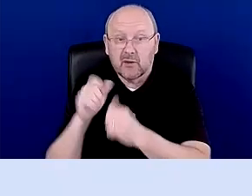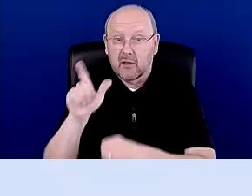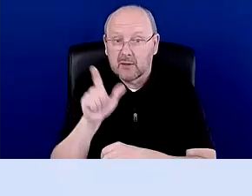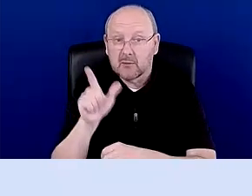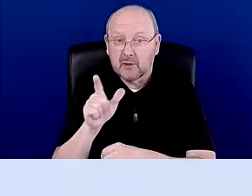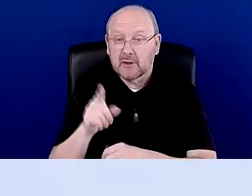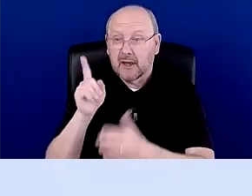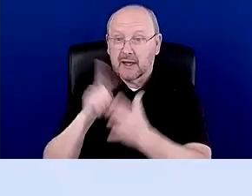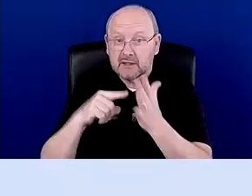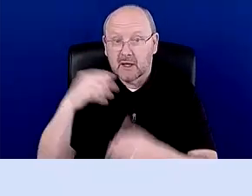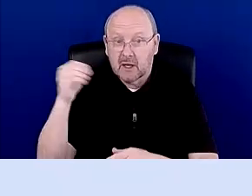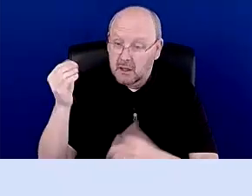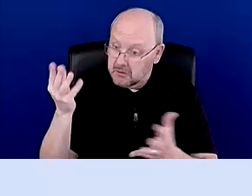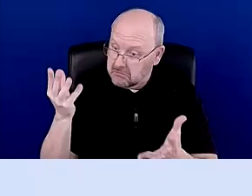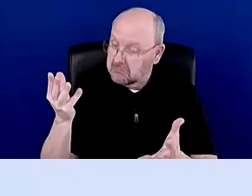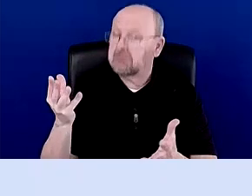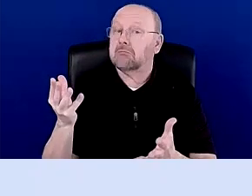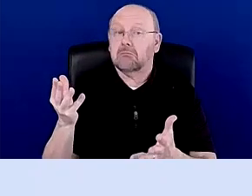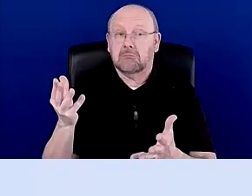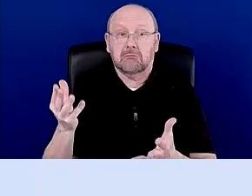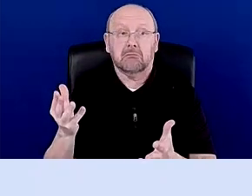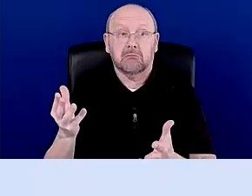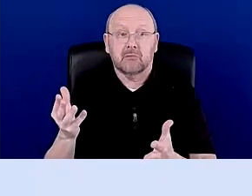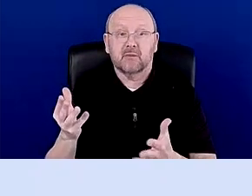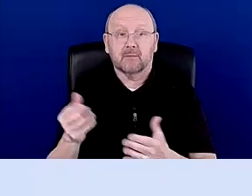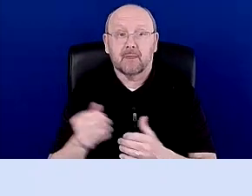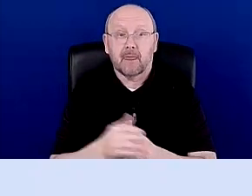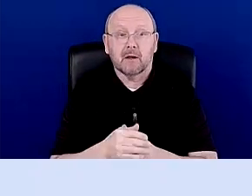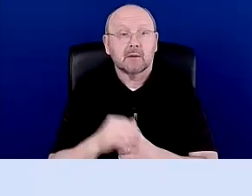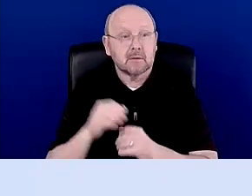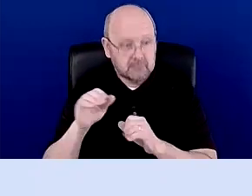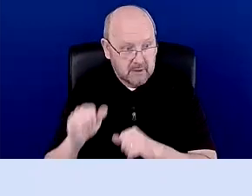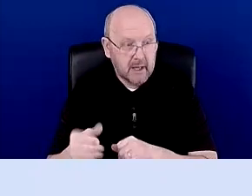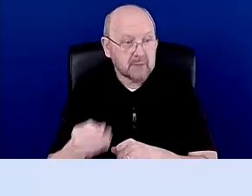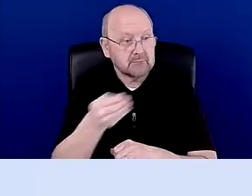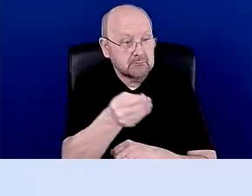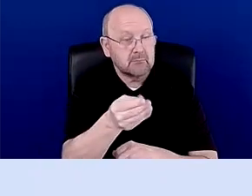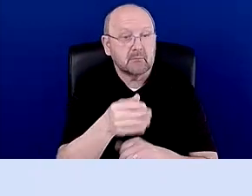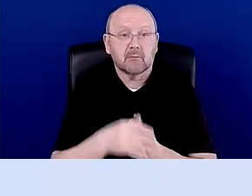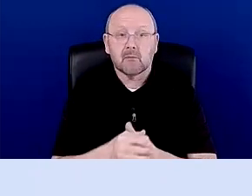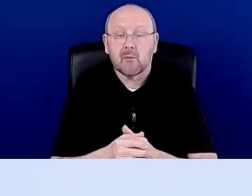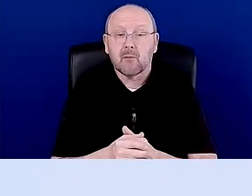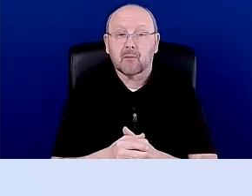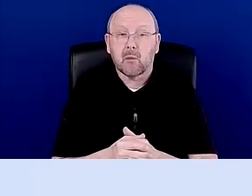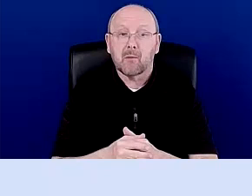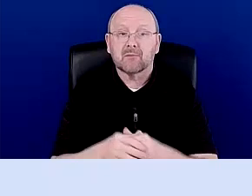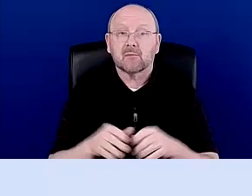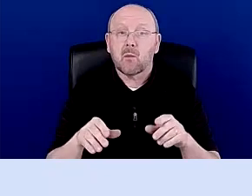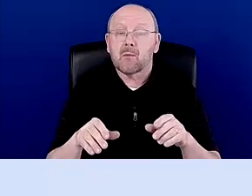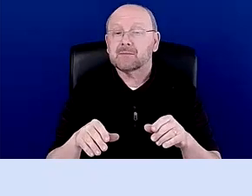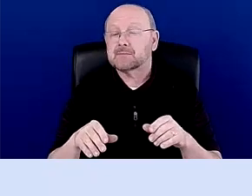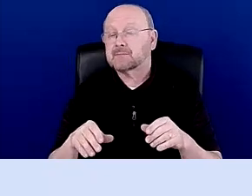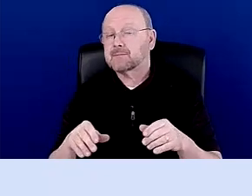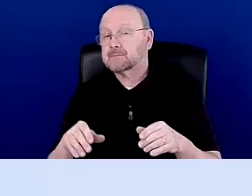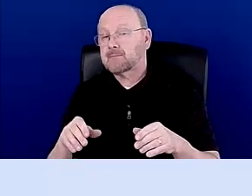check out, um, you can give them. Now, um, there are, you know,